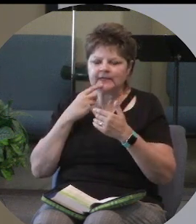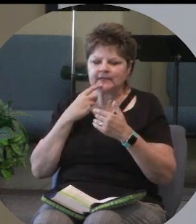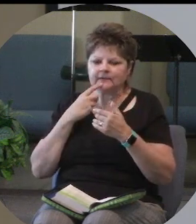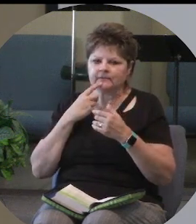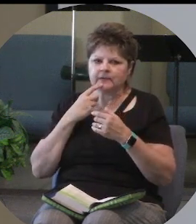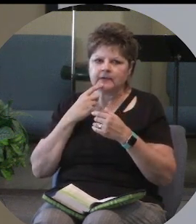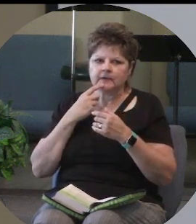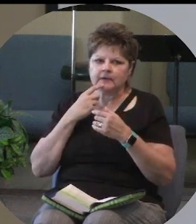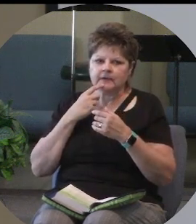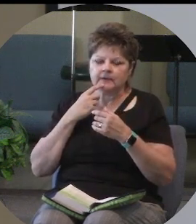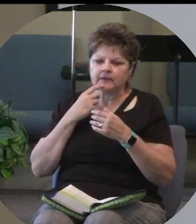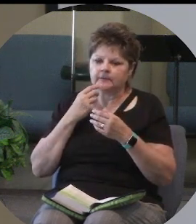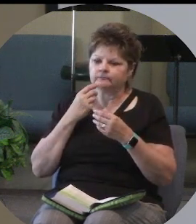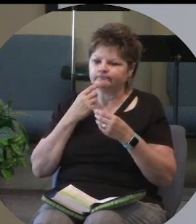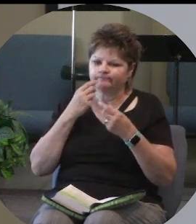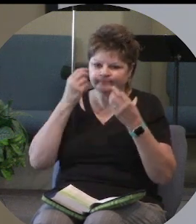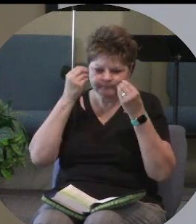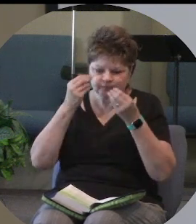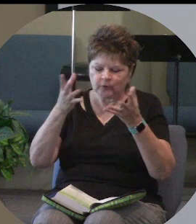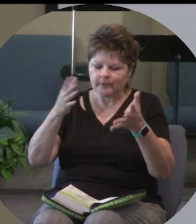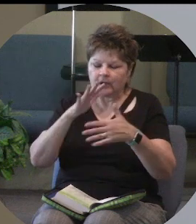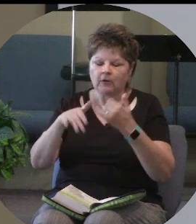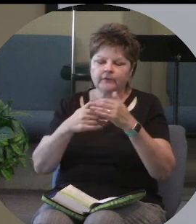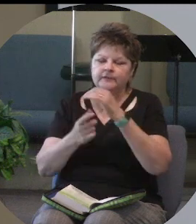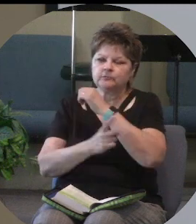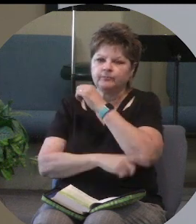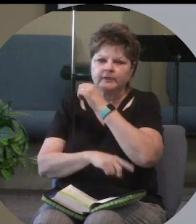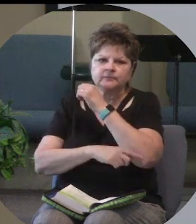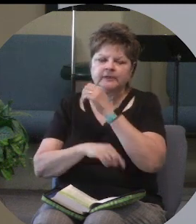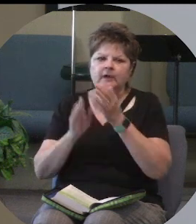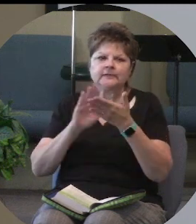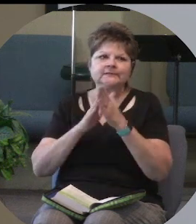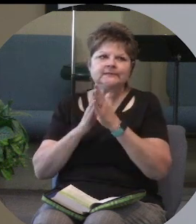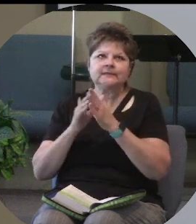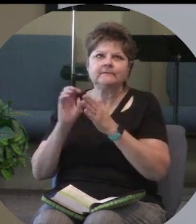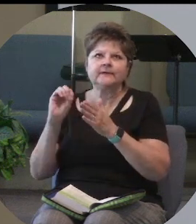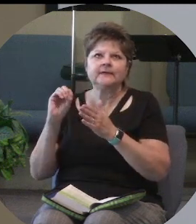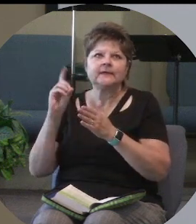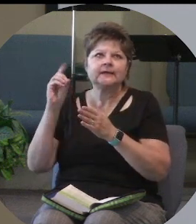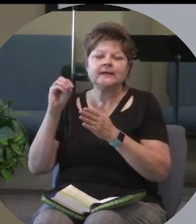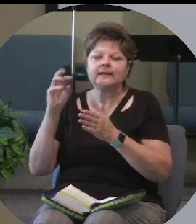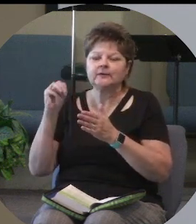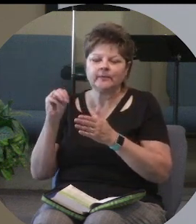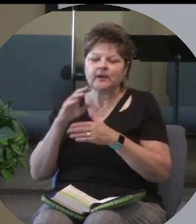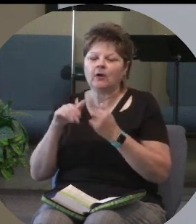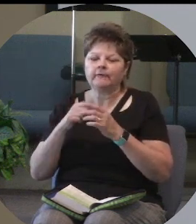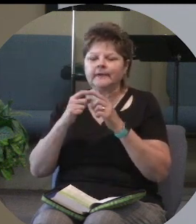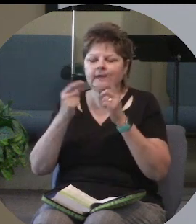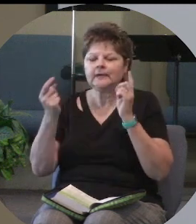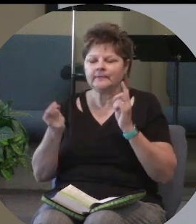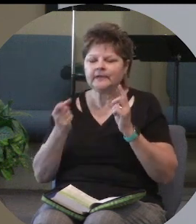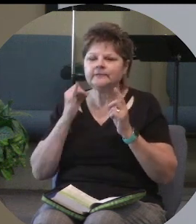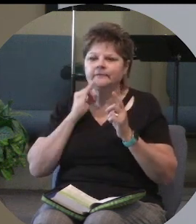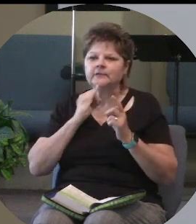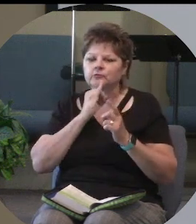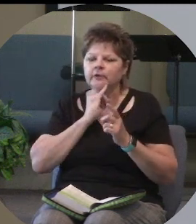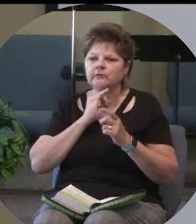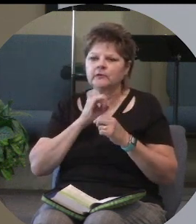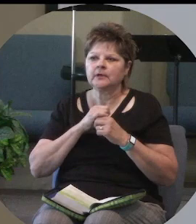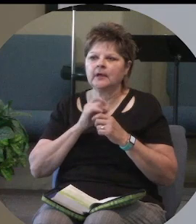on Edom and all the other enemies of Israel and Judah